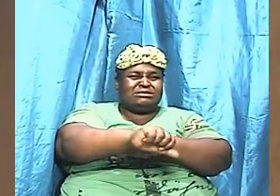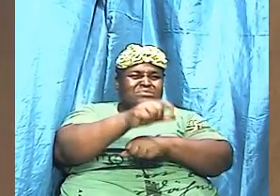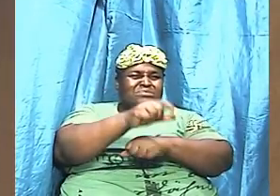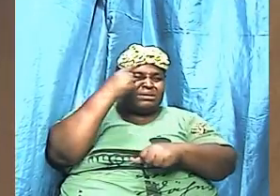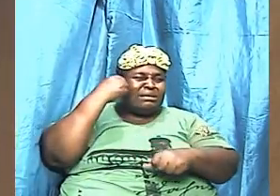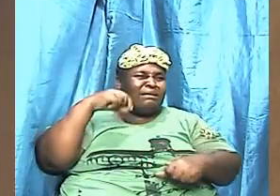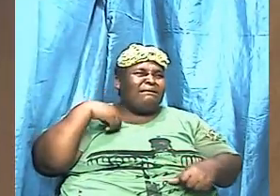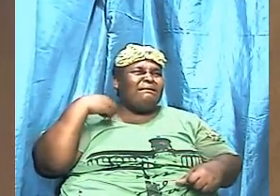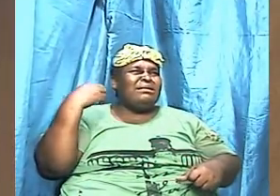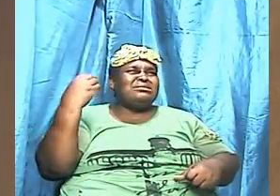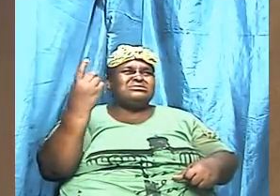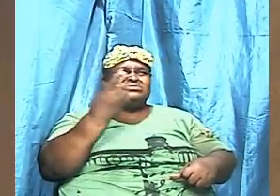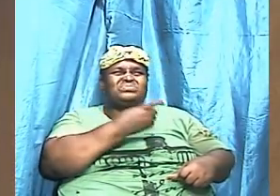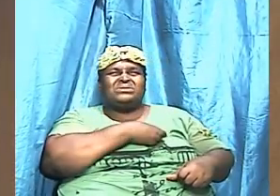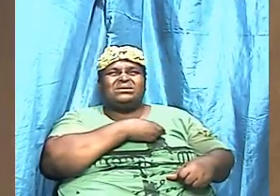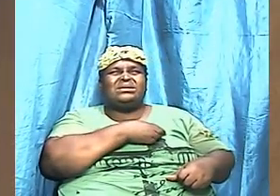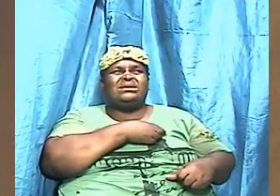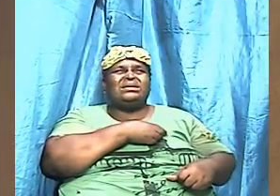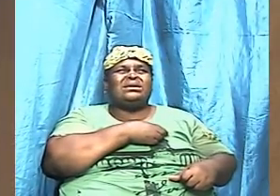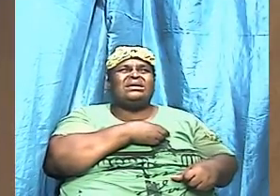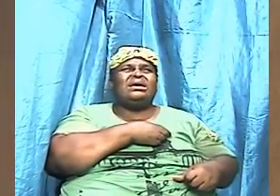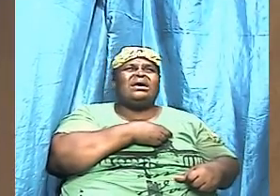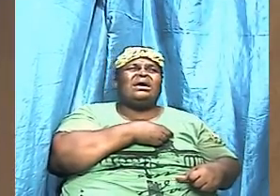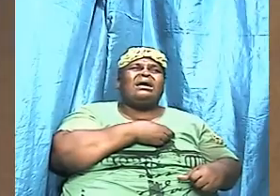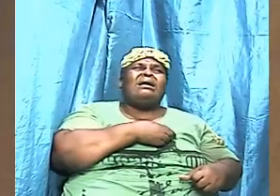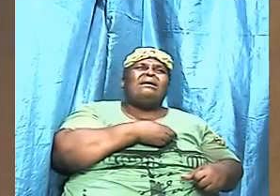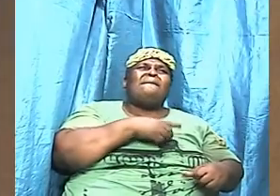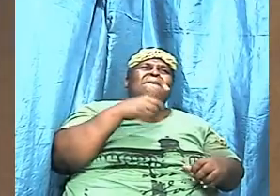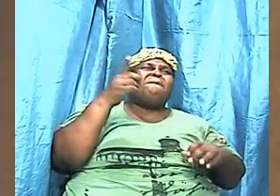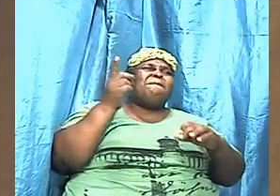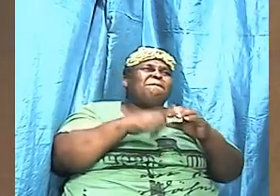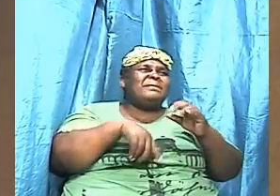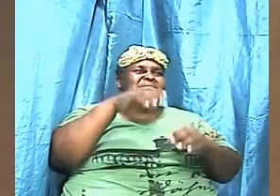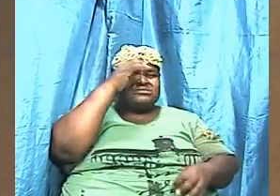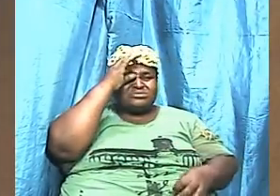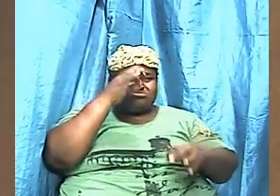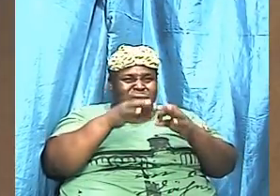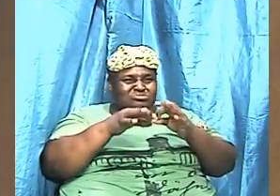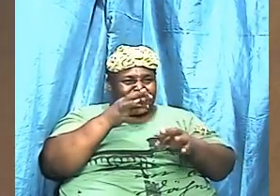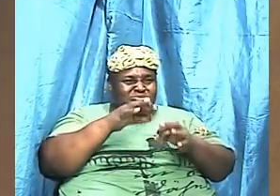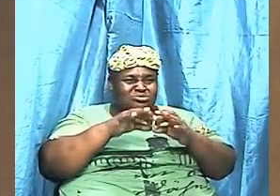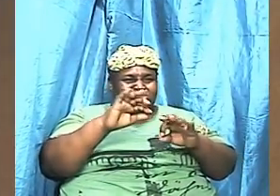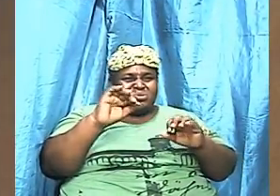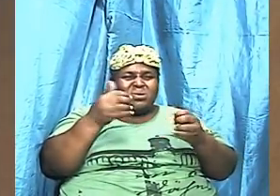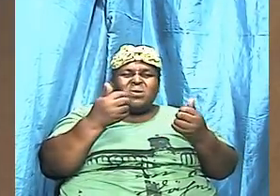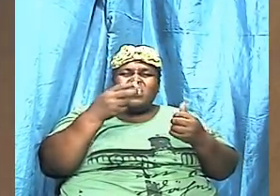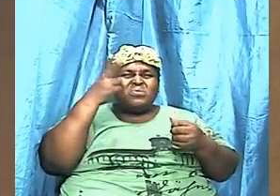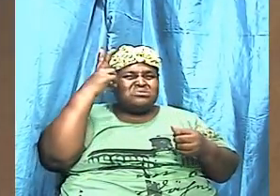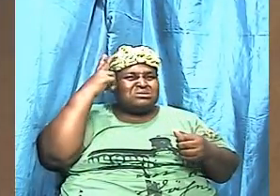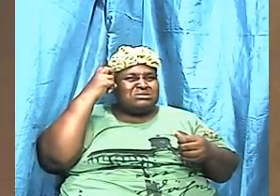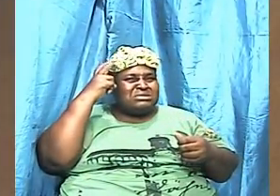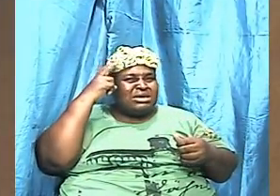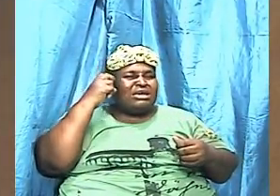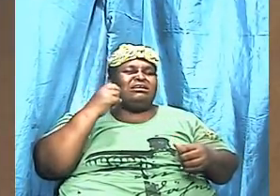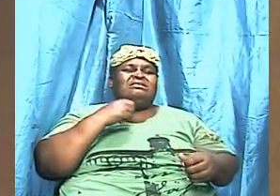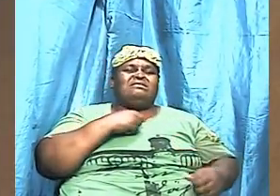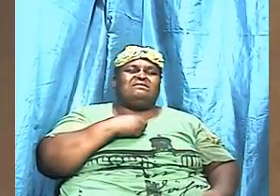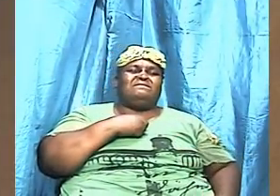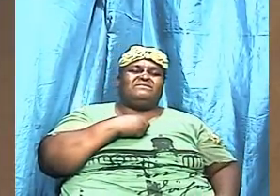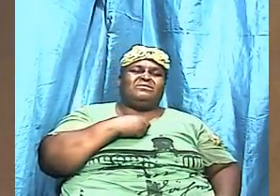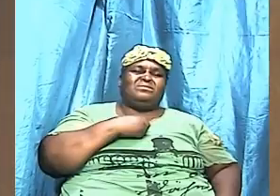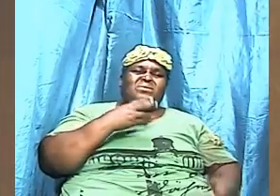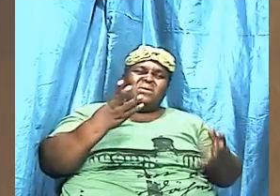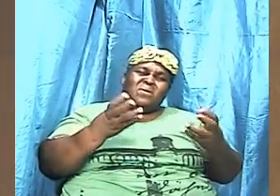terrible and how much the adversary is pushing to get us to think the wrong